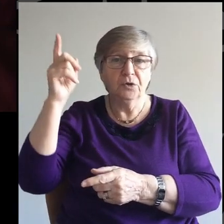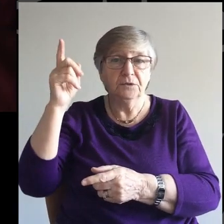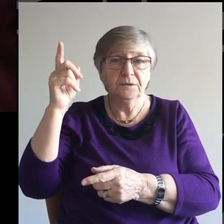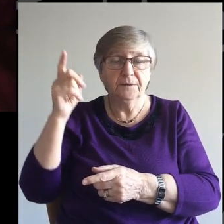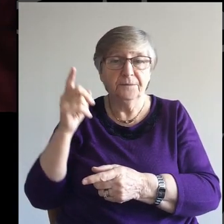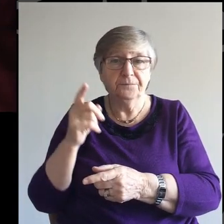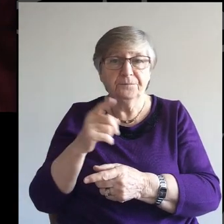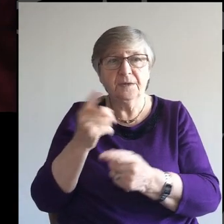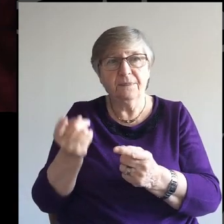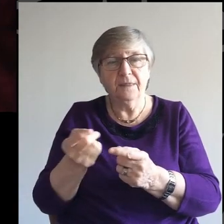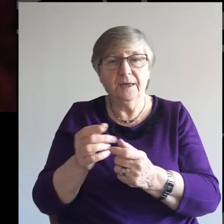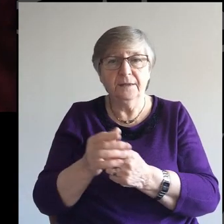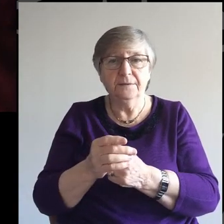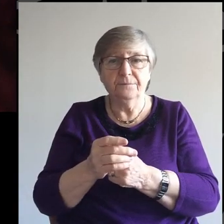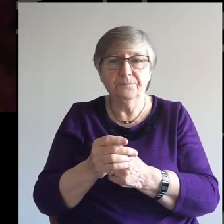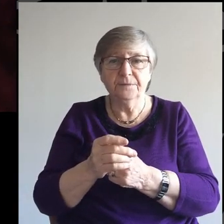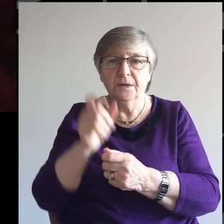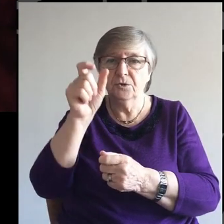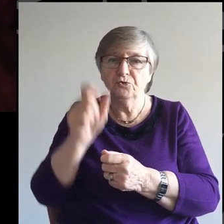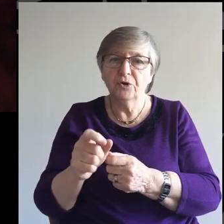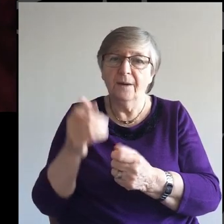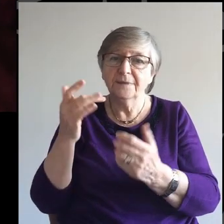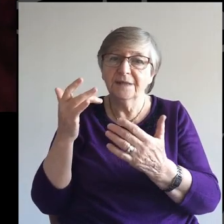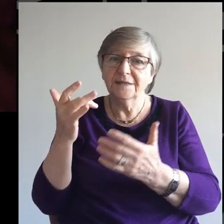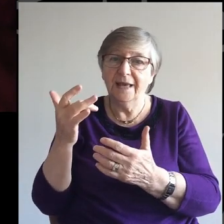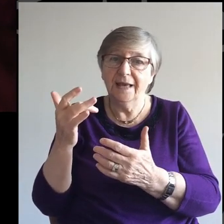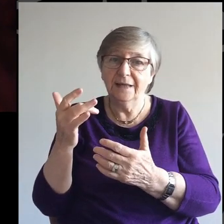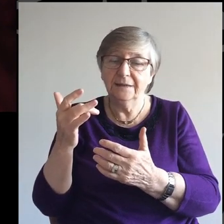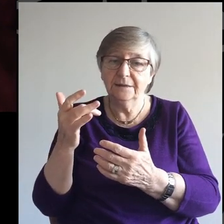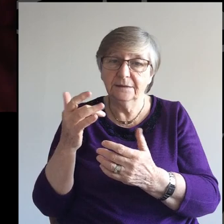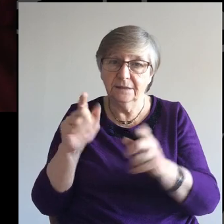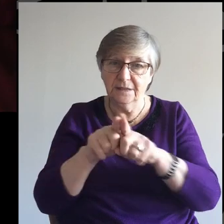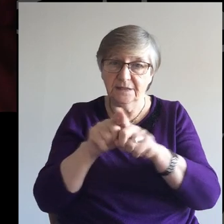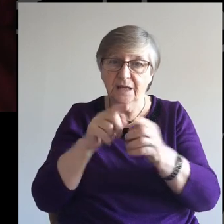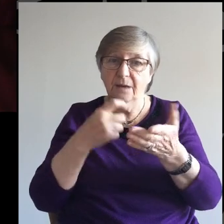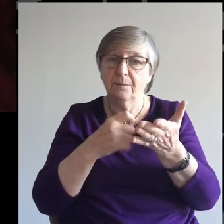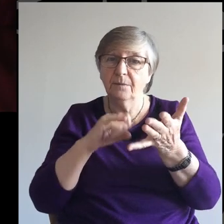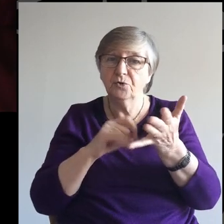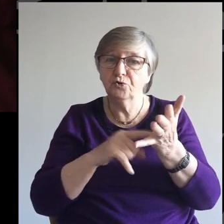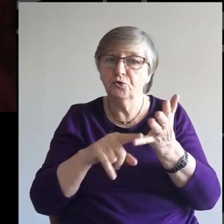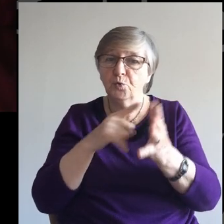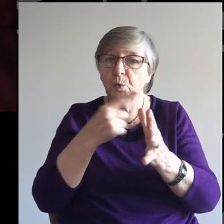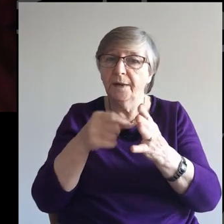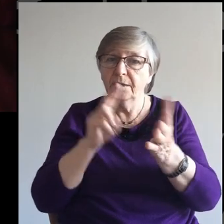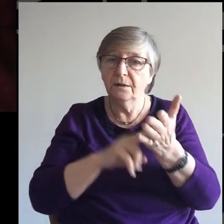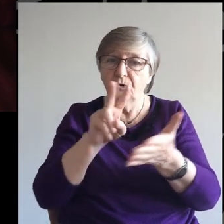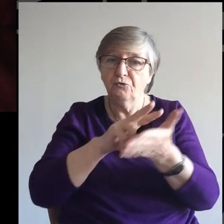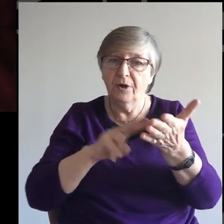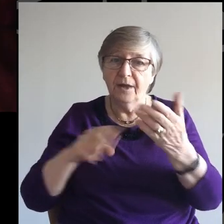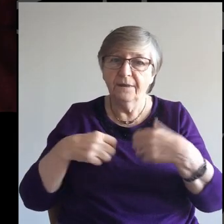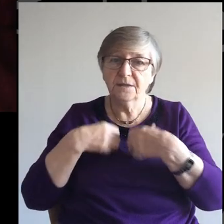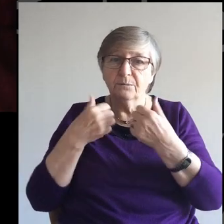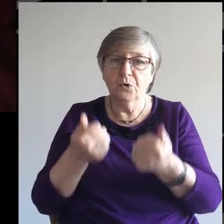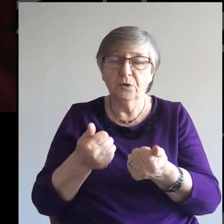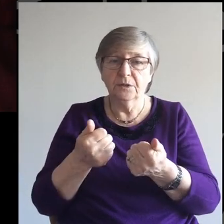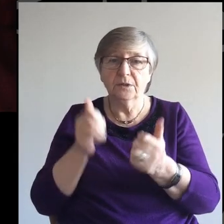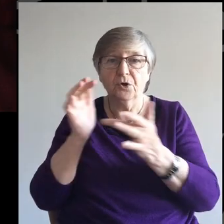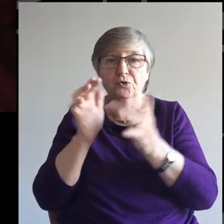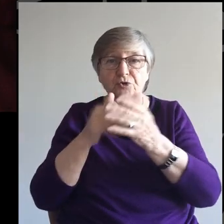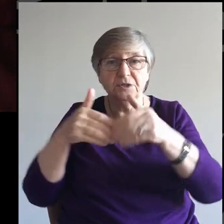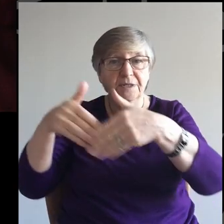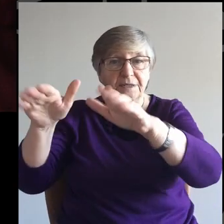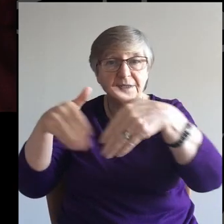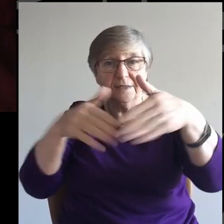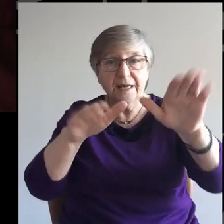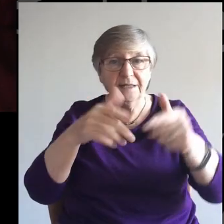And then in chapter 10, the first of the passages that's true and read for us, when Jesus has sent the